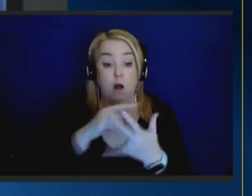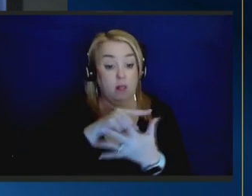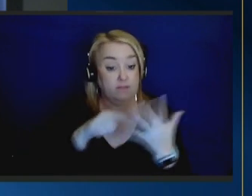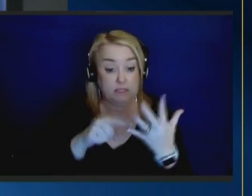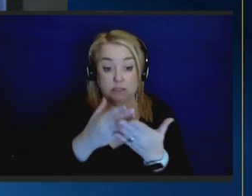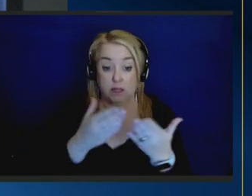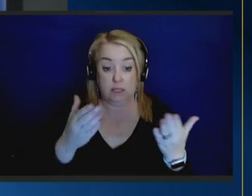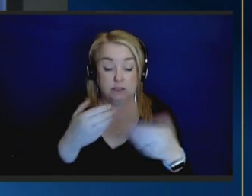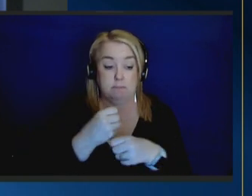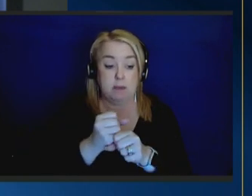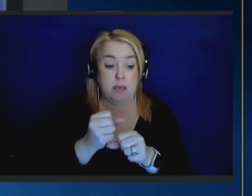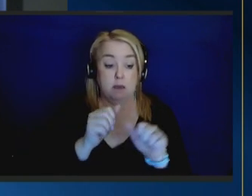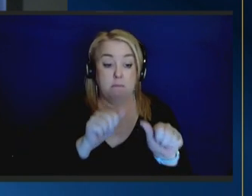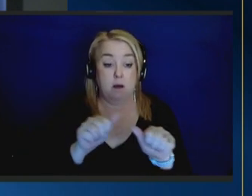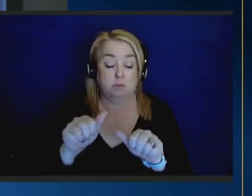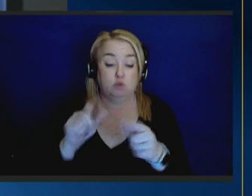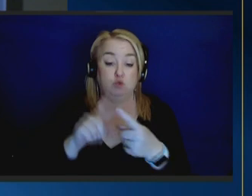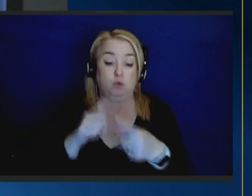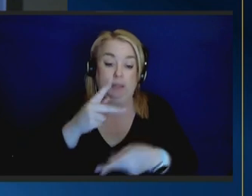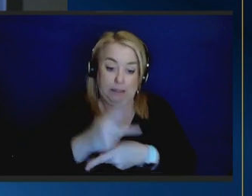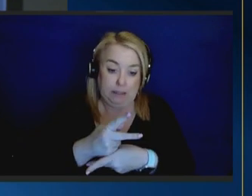keeping families together